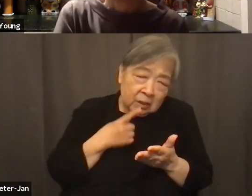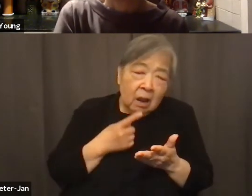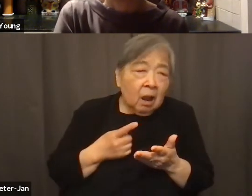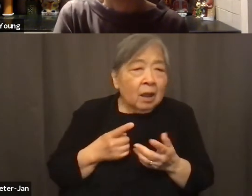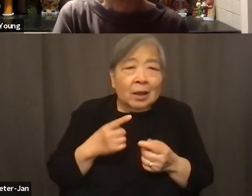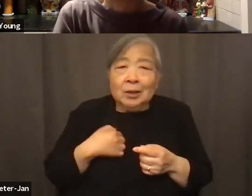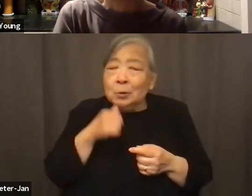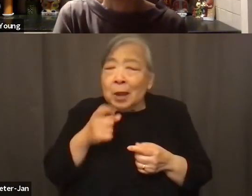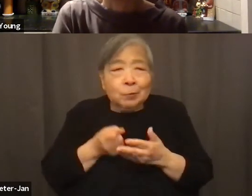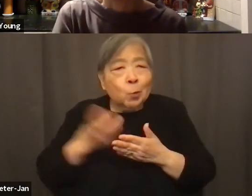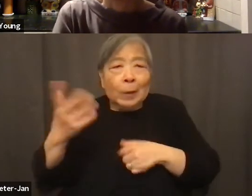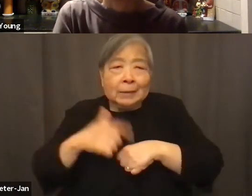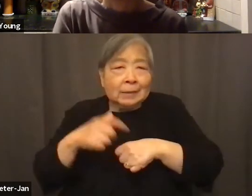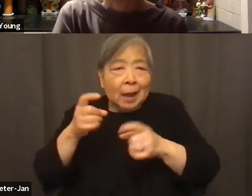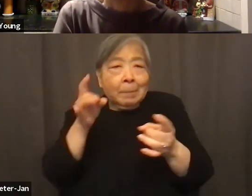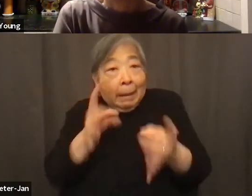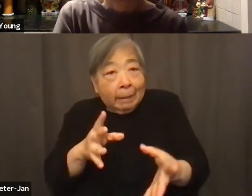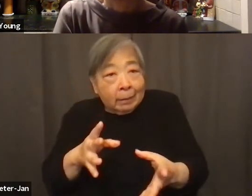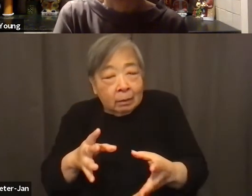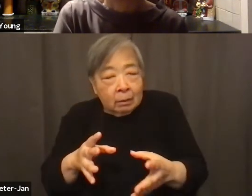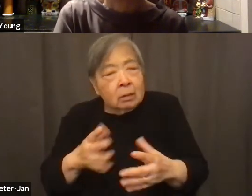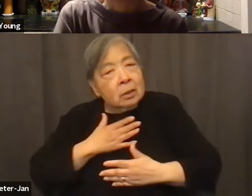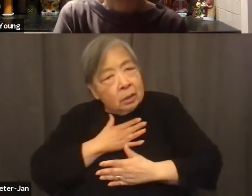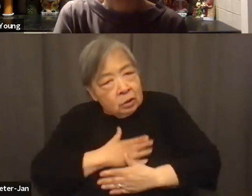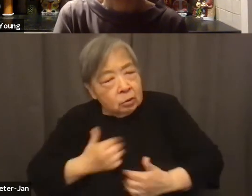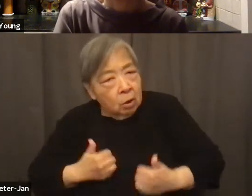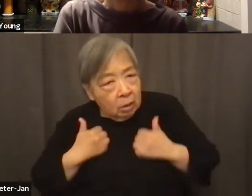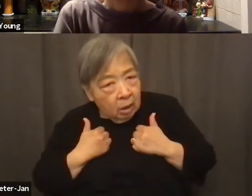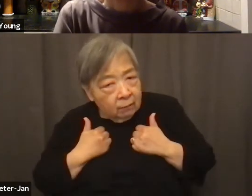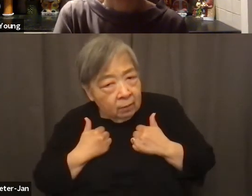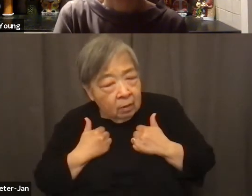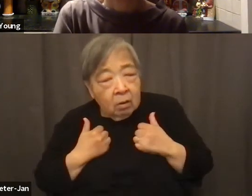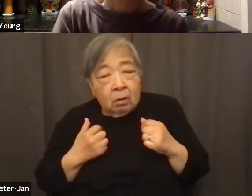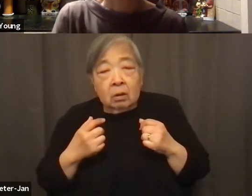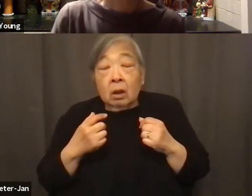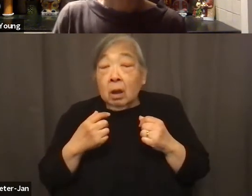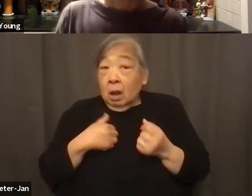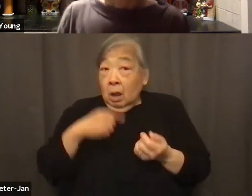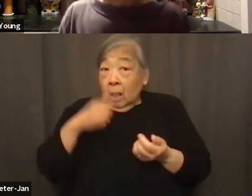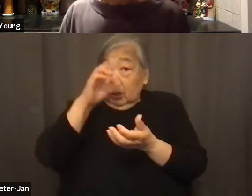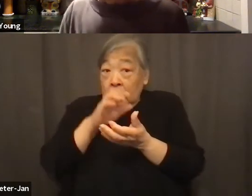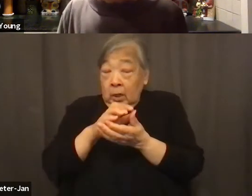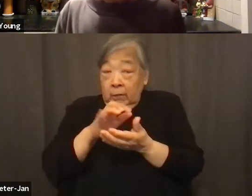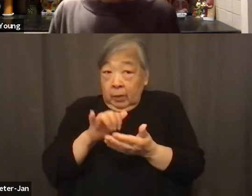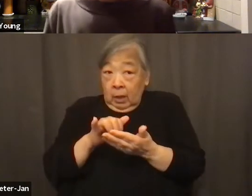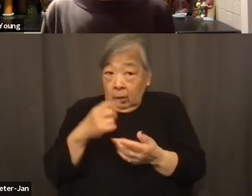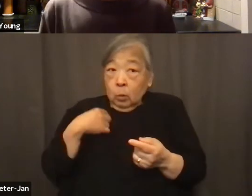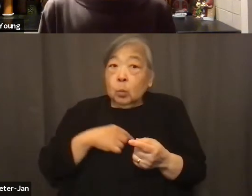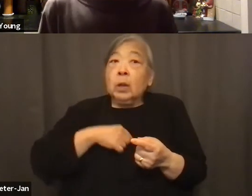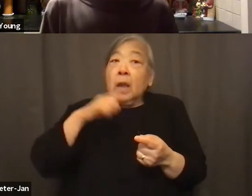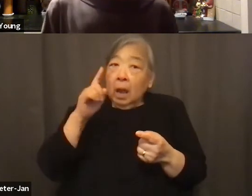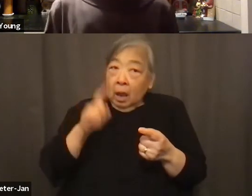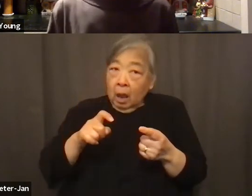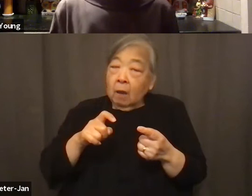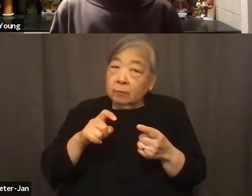to spend the waste time hating, enjoy life. And so I do believe that we have to go through a